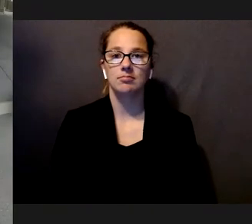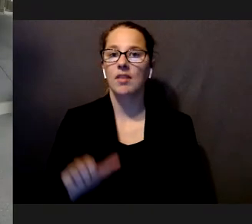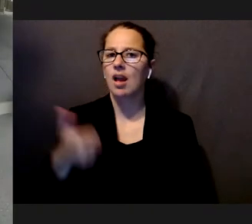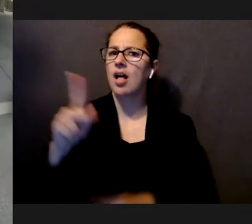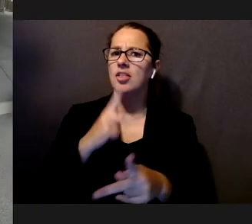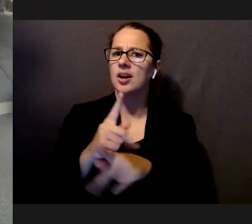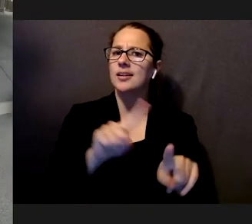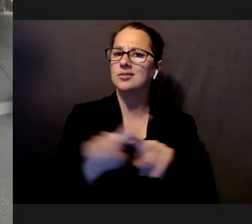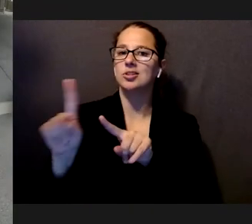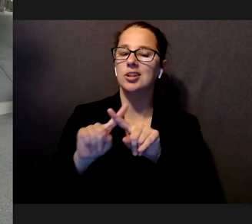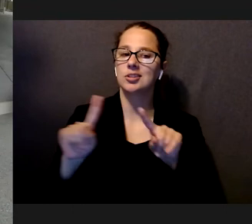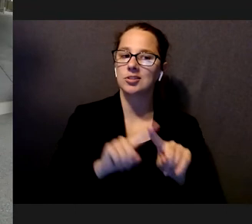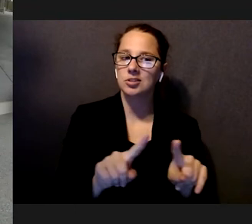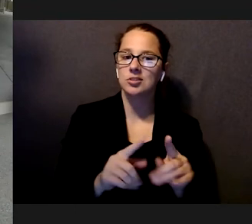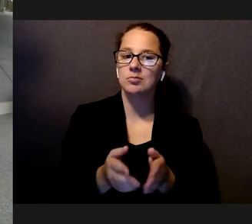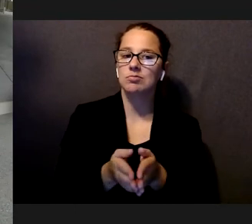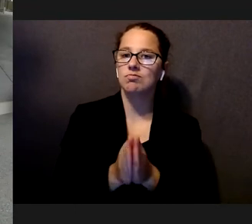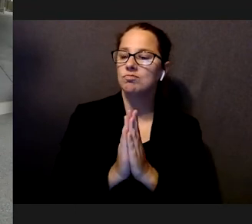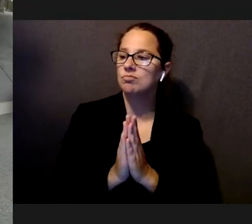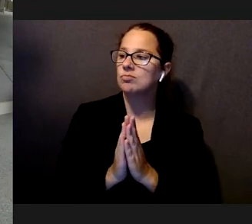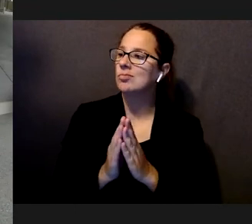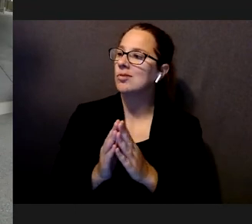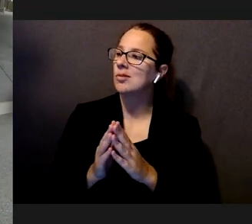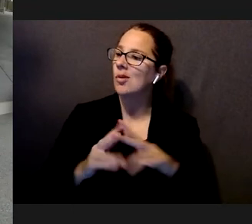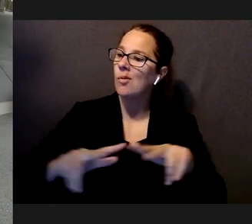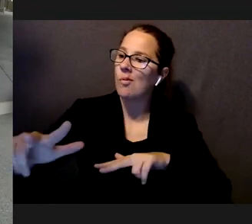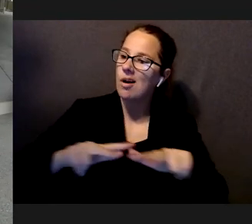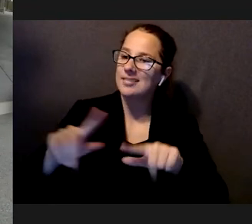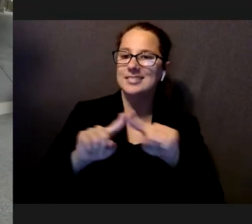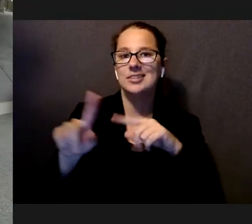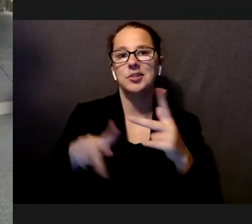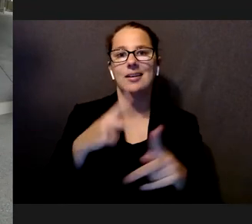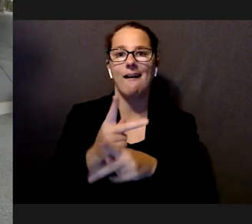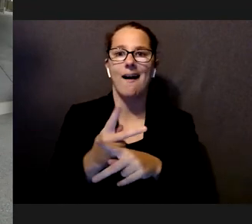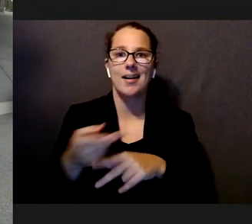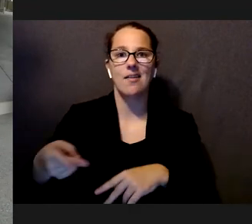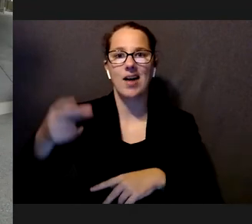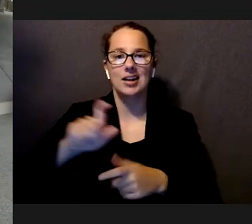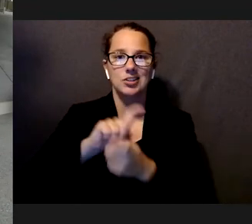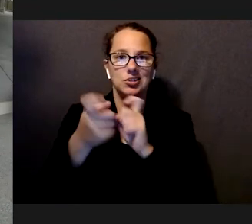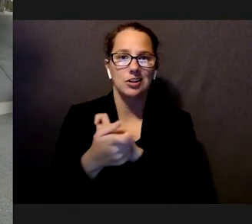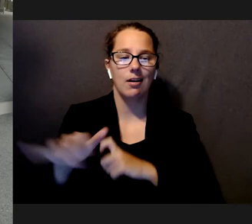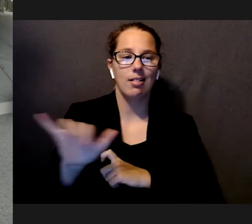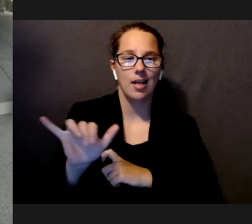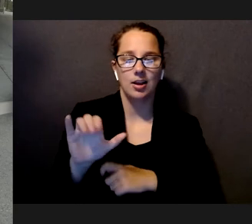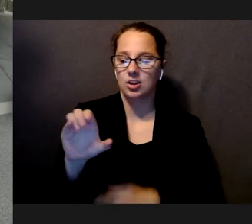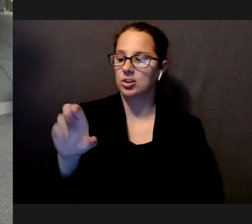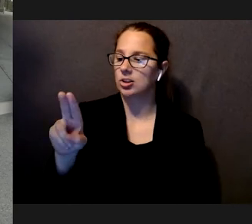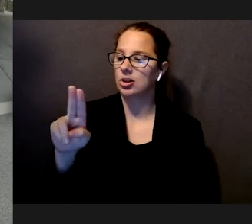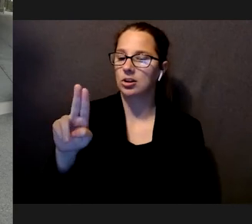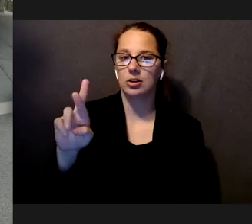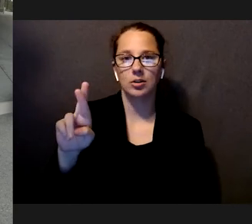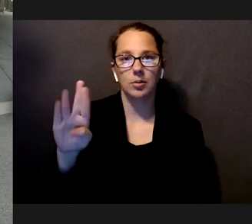And we also asked them to walk along areas that had other types of elevation changes, such as